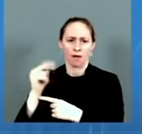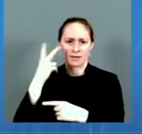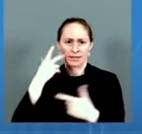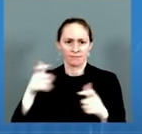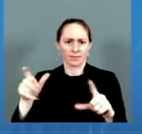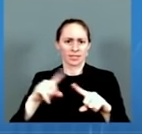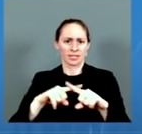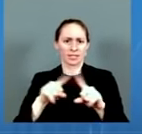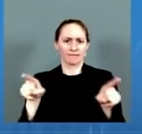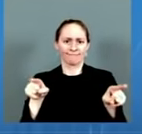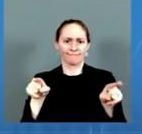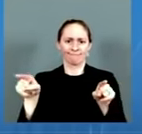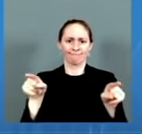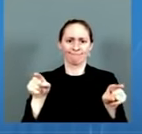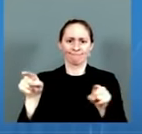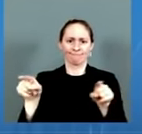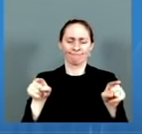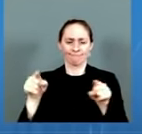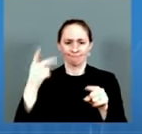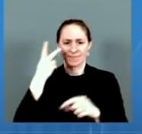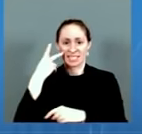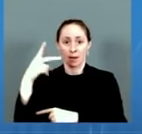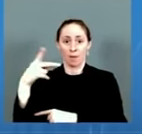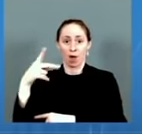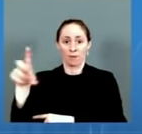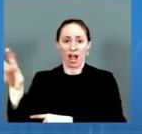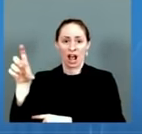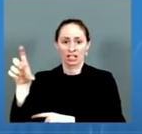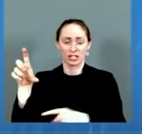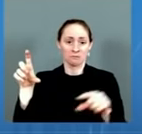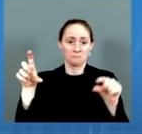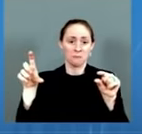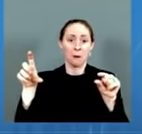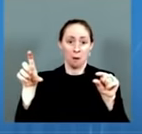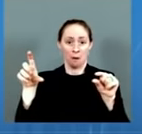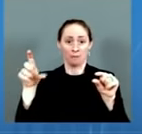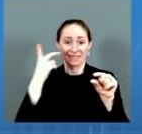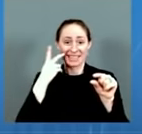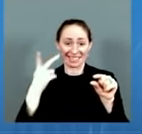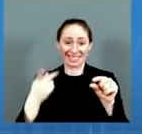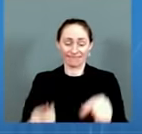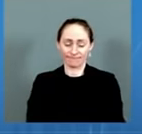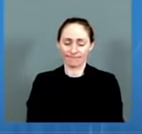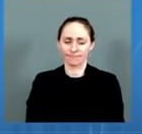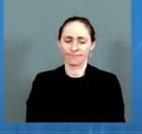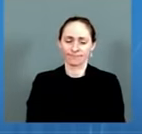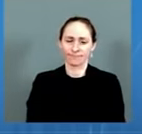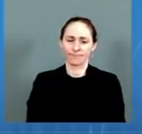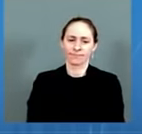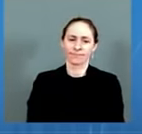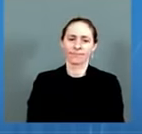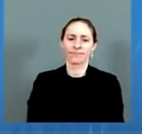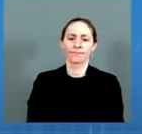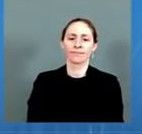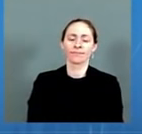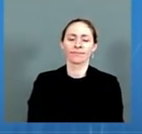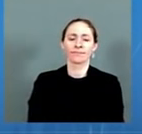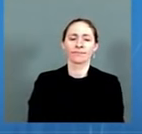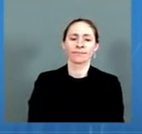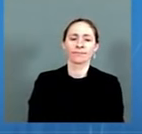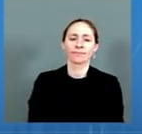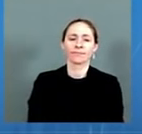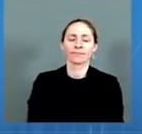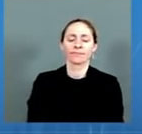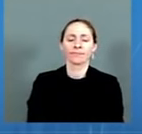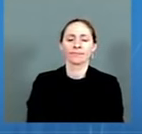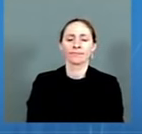titer, which is measured on the vertical axis. On the right-hand part of the slide, one month